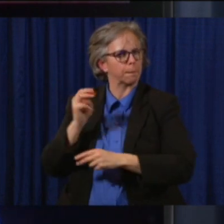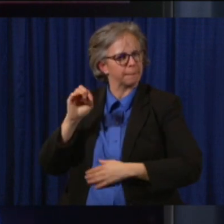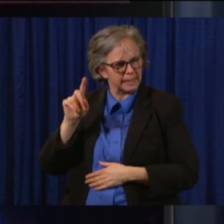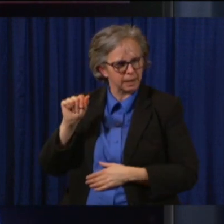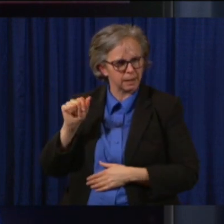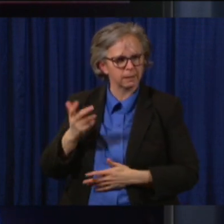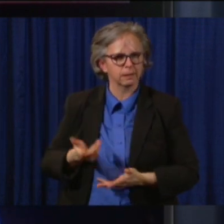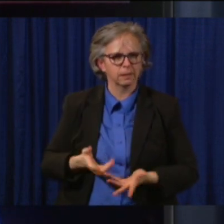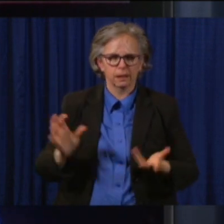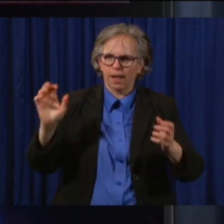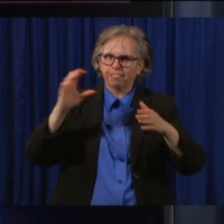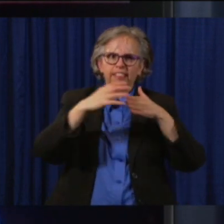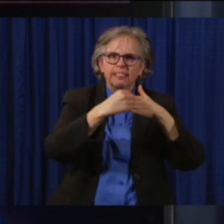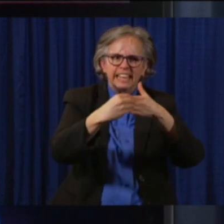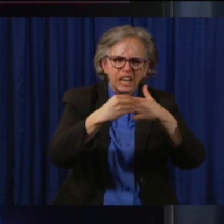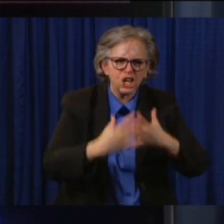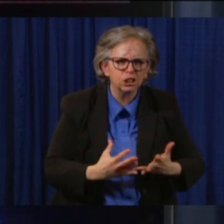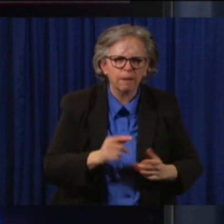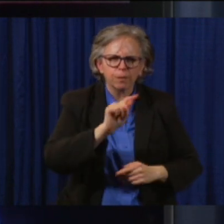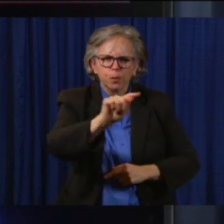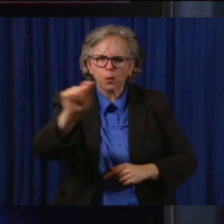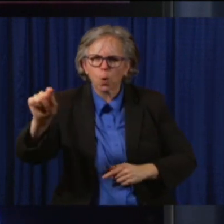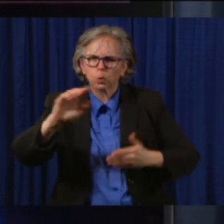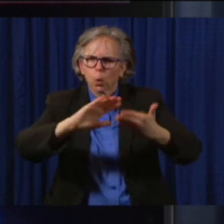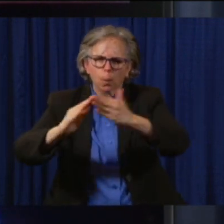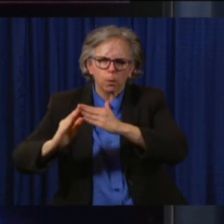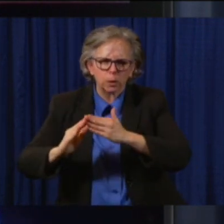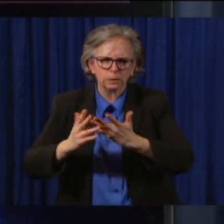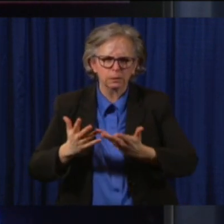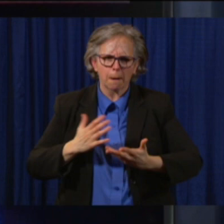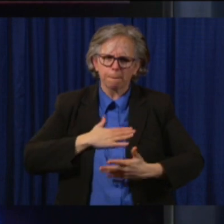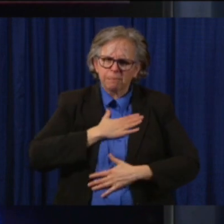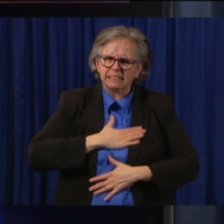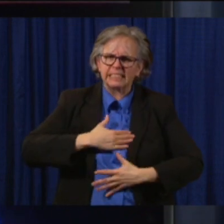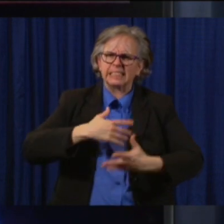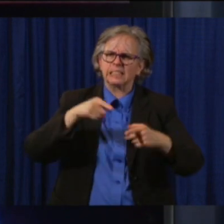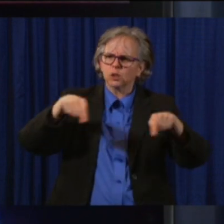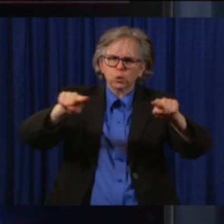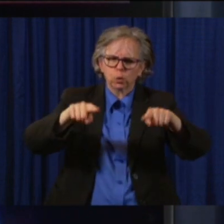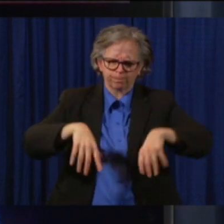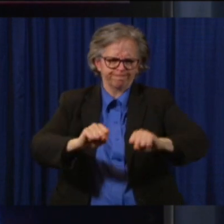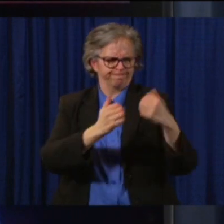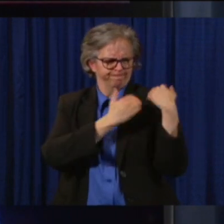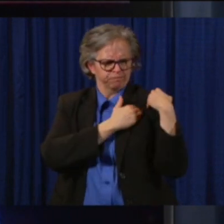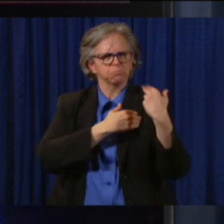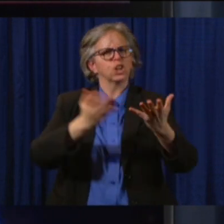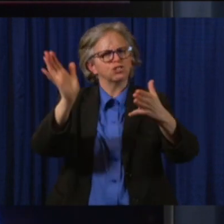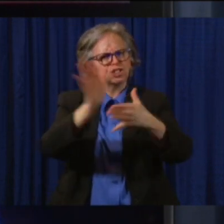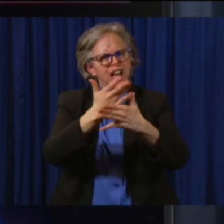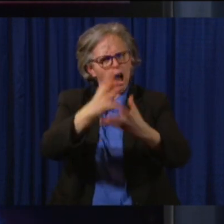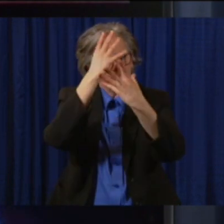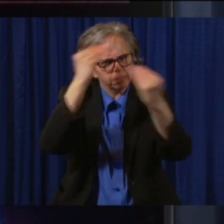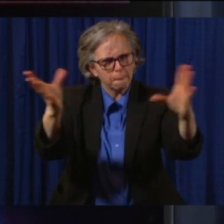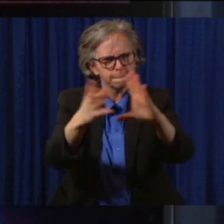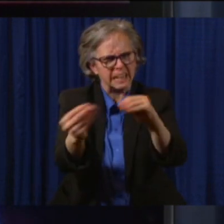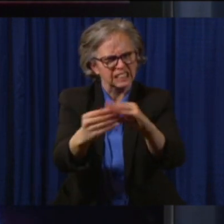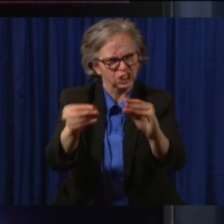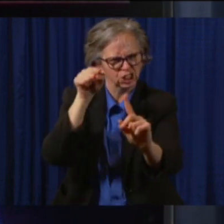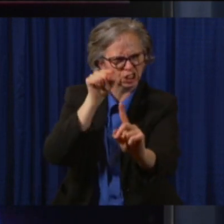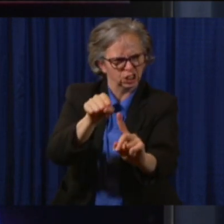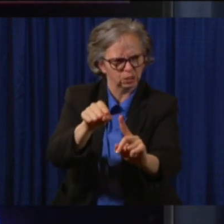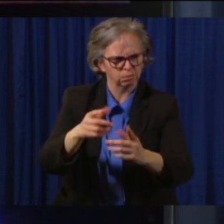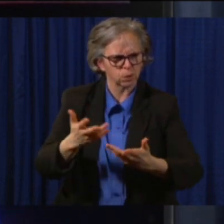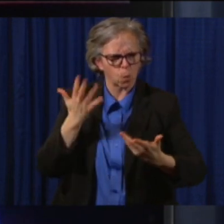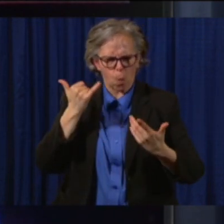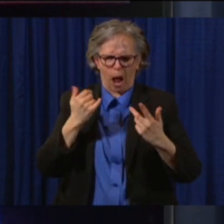those communities to deliver that message, the message about the importance of wearing a mask, which